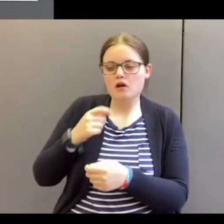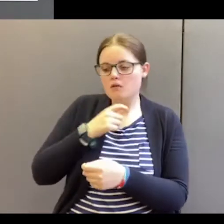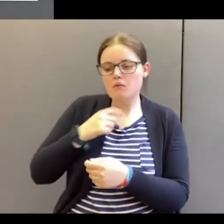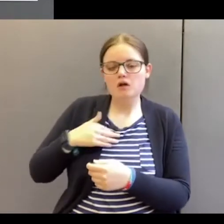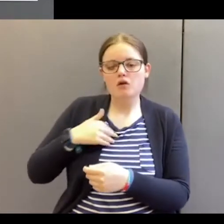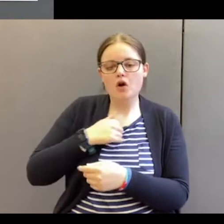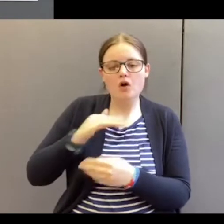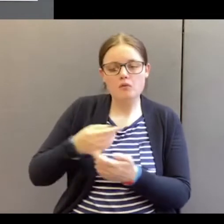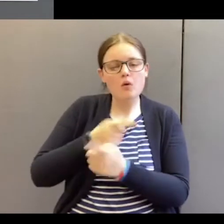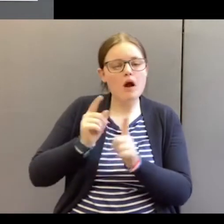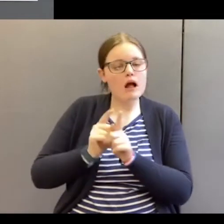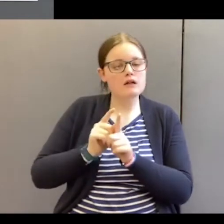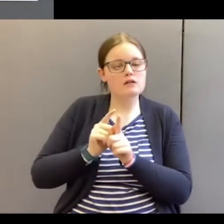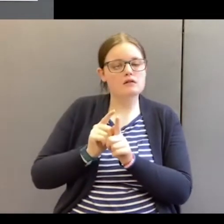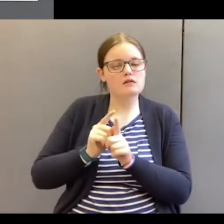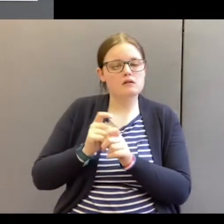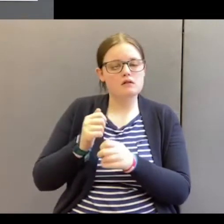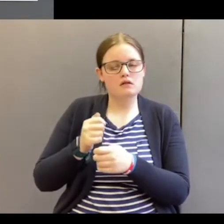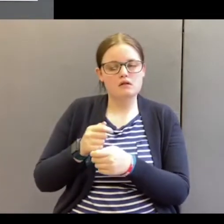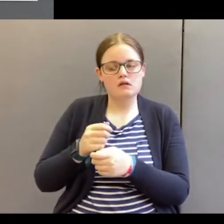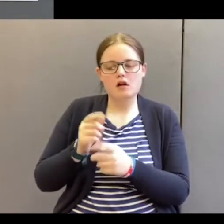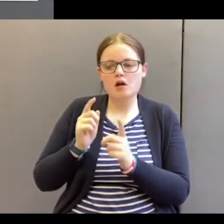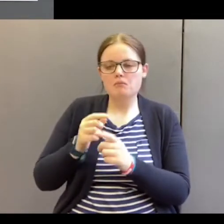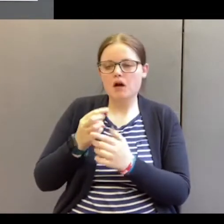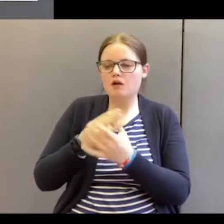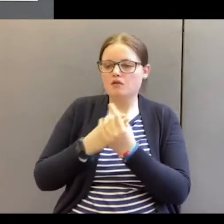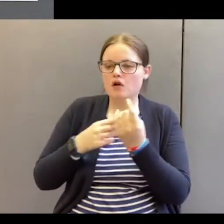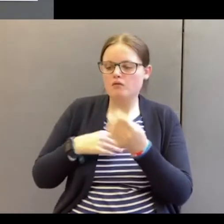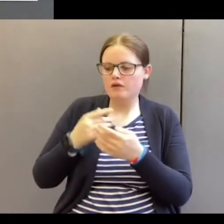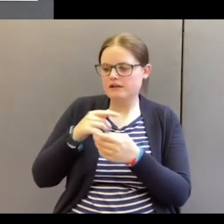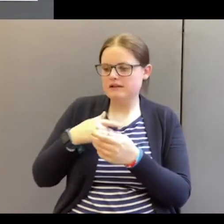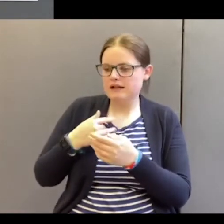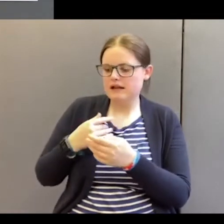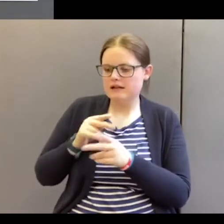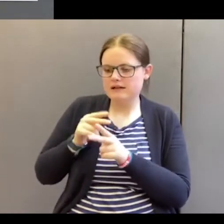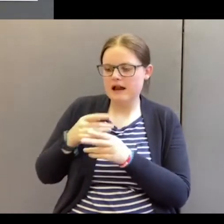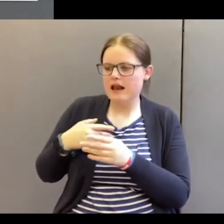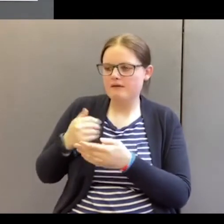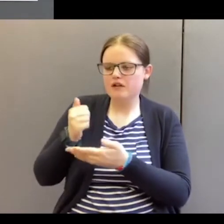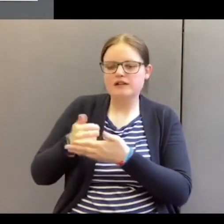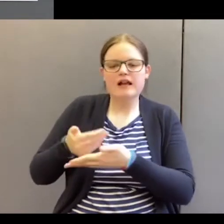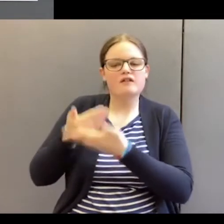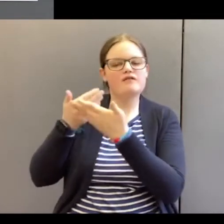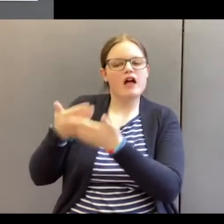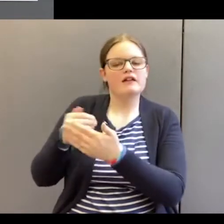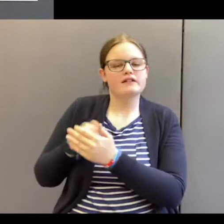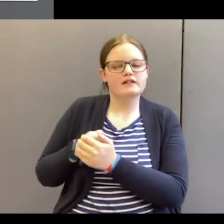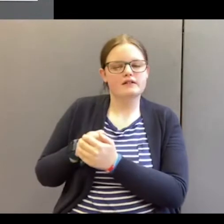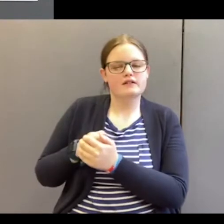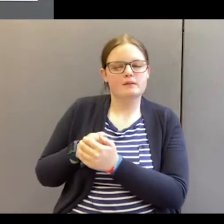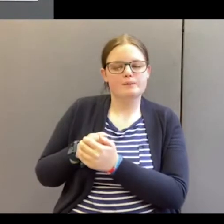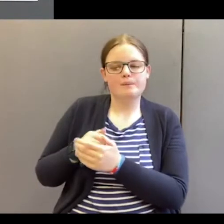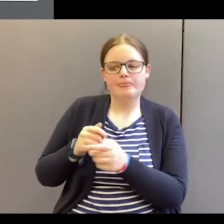all of us. He wants to see a living sacrifice. From the time you're born